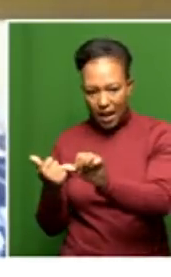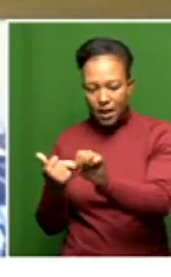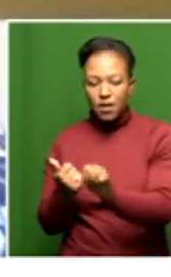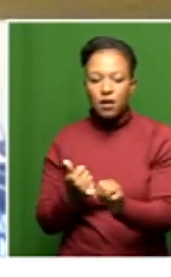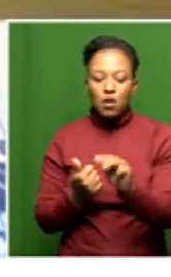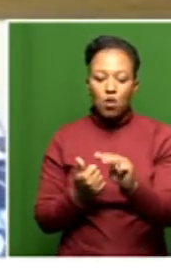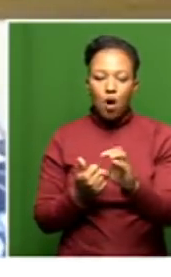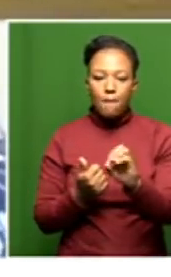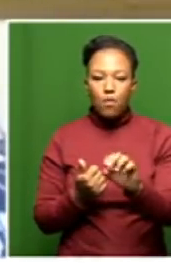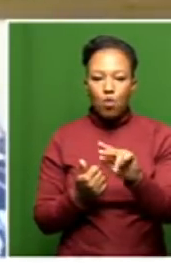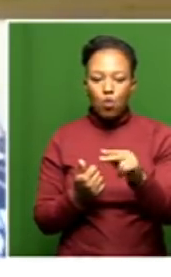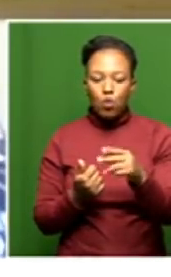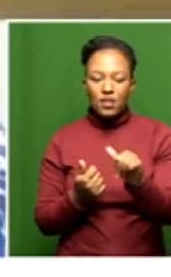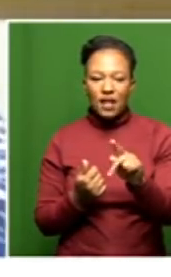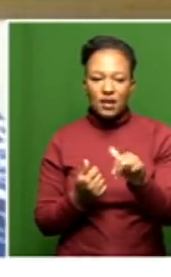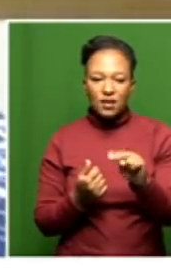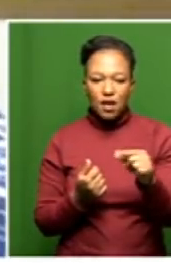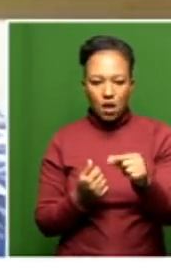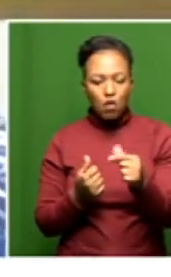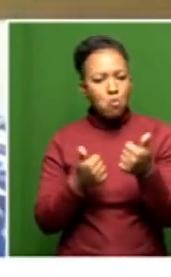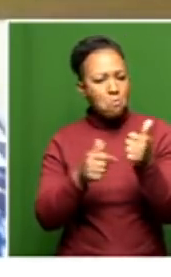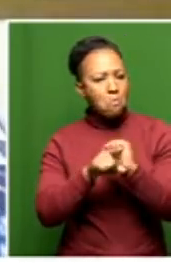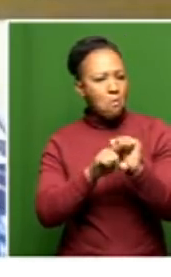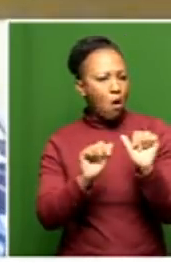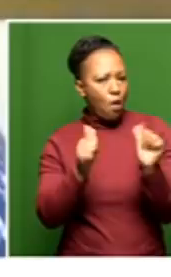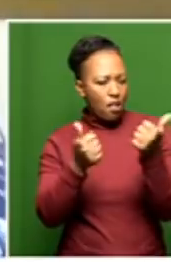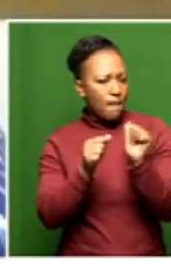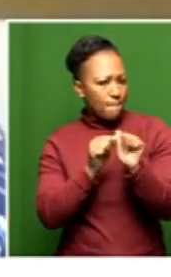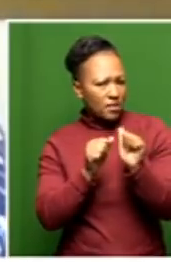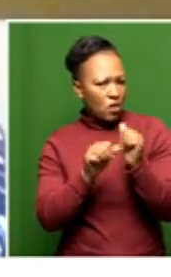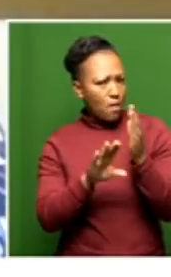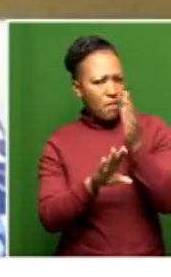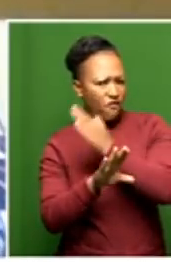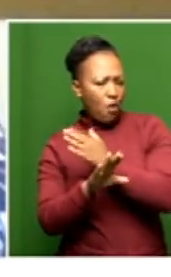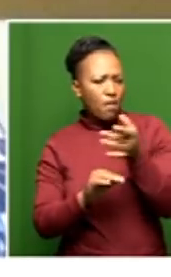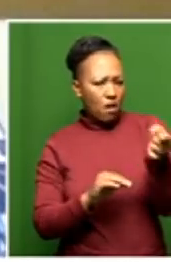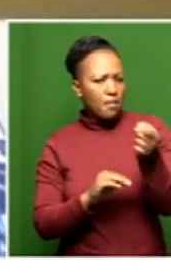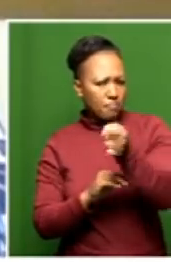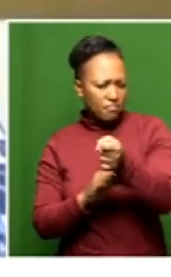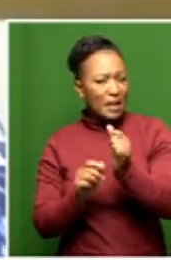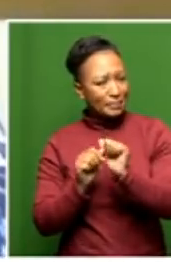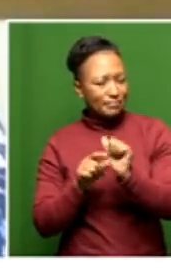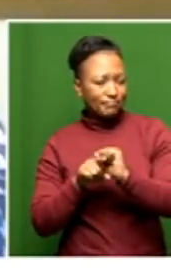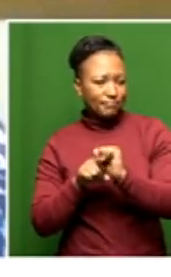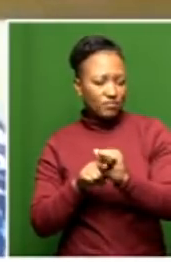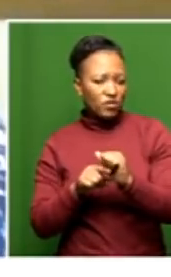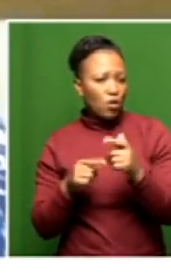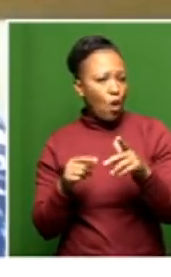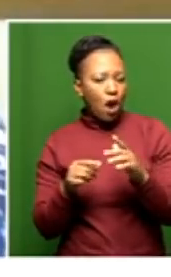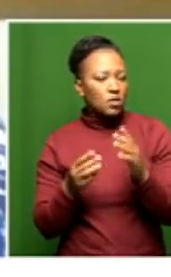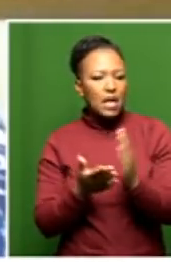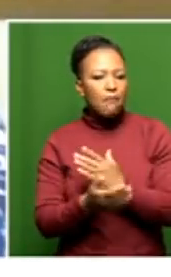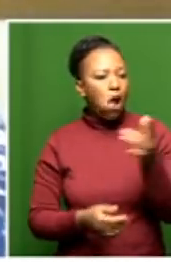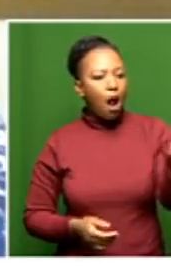they are well-trained caregivers, better trained than most of the ones that I appoint from the onset without